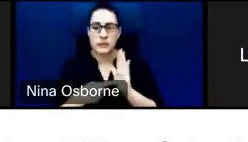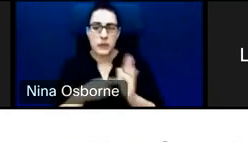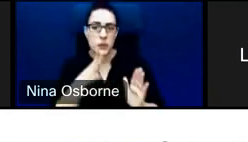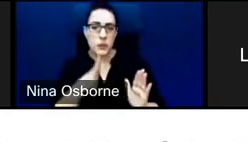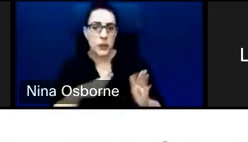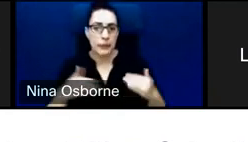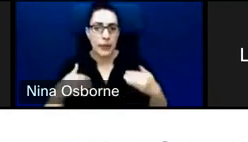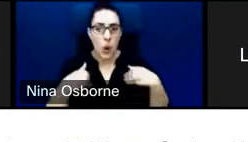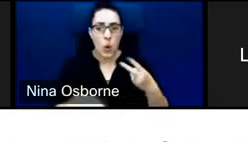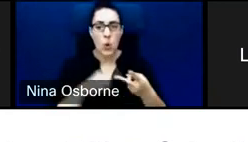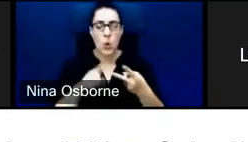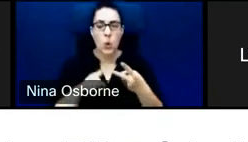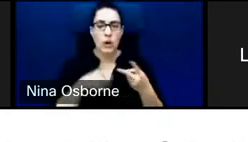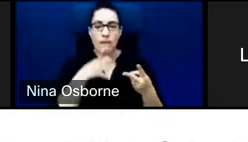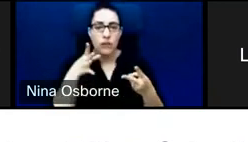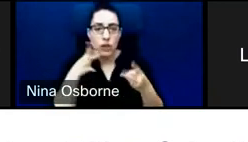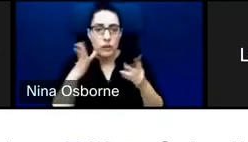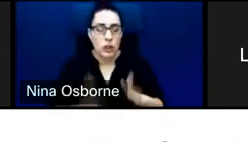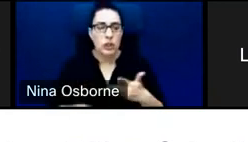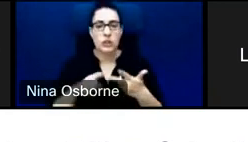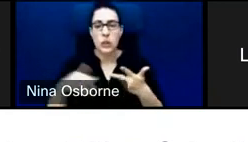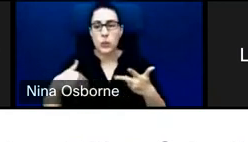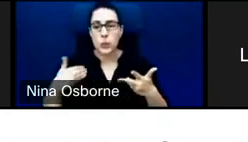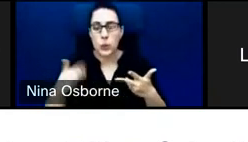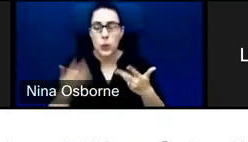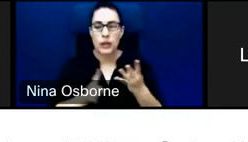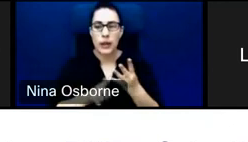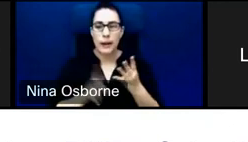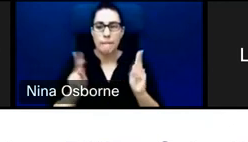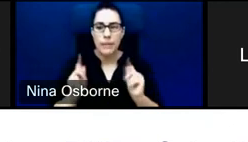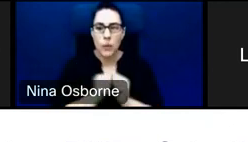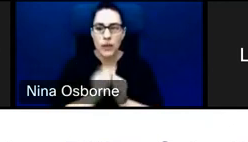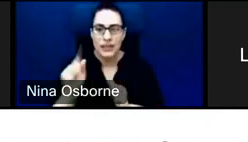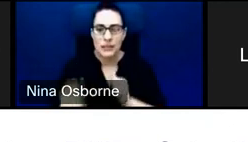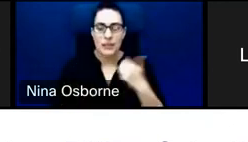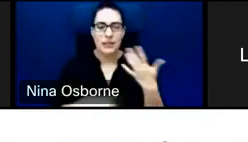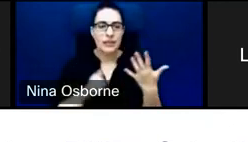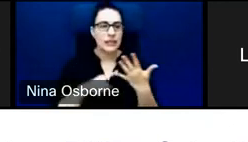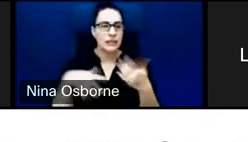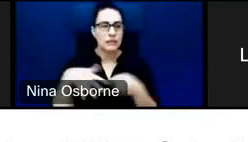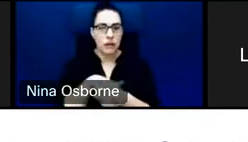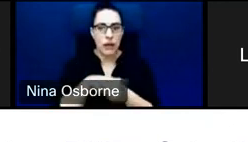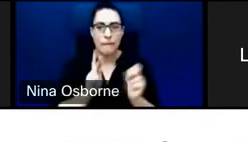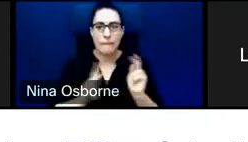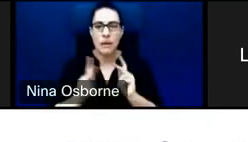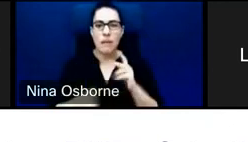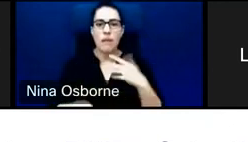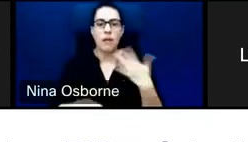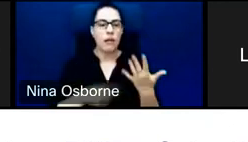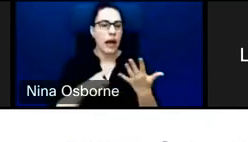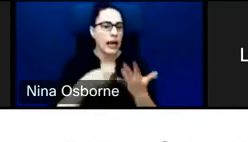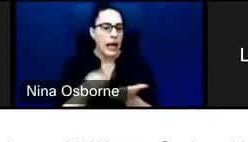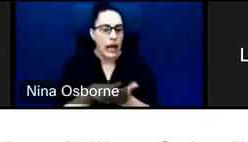smallholder farmers, youth, people with disabilities, indigenous peoples, refugees, and ethnic and religious minorities.